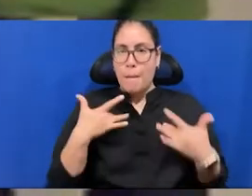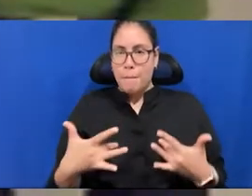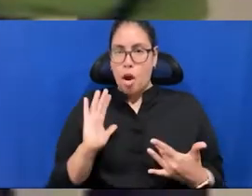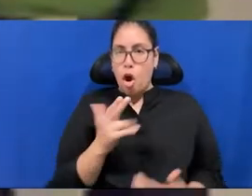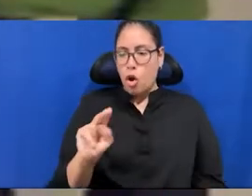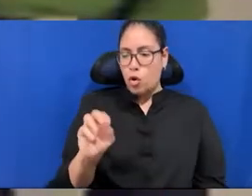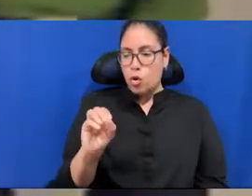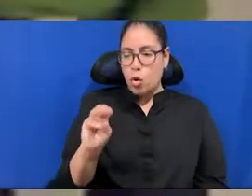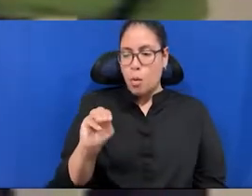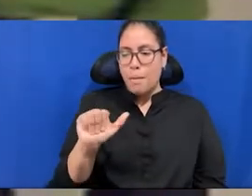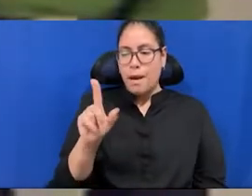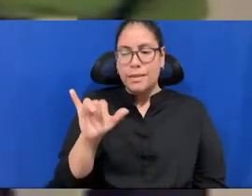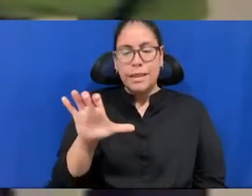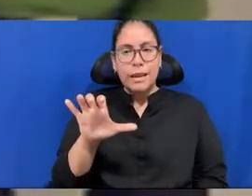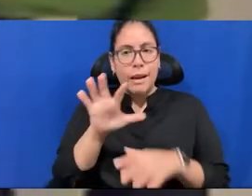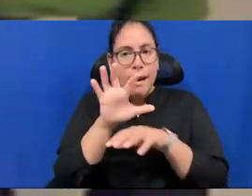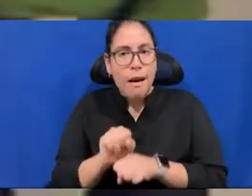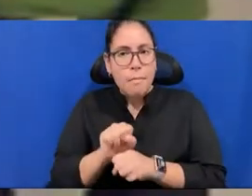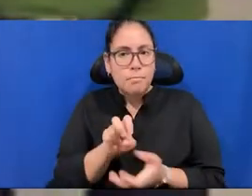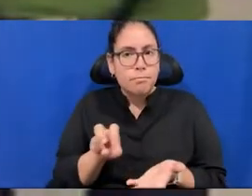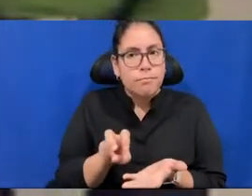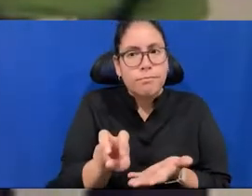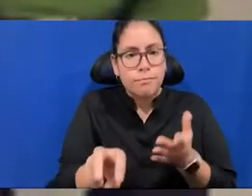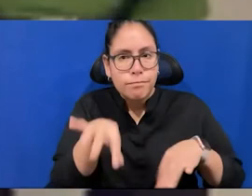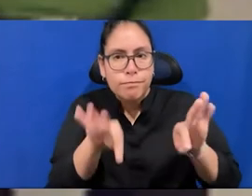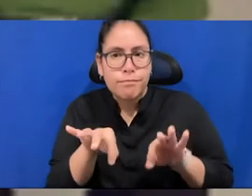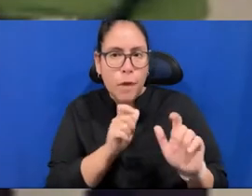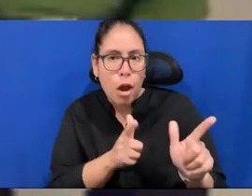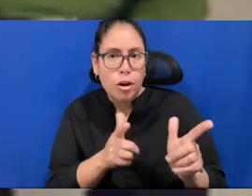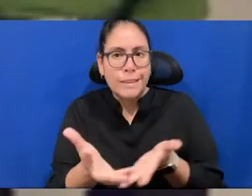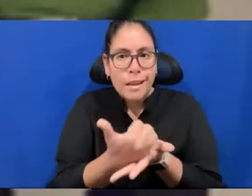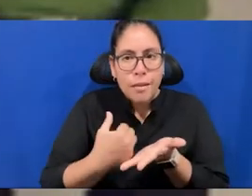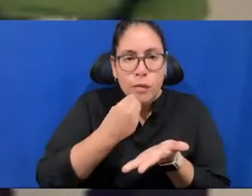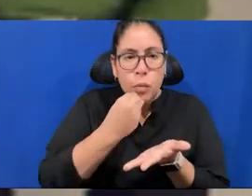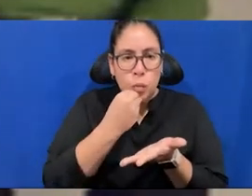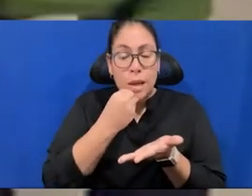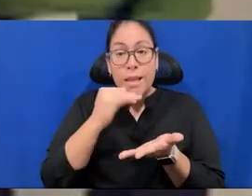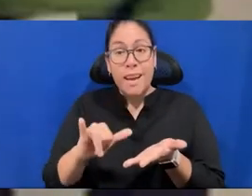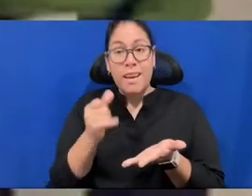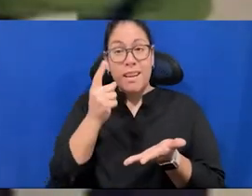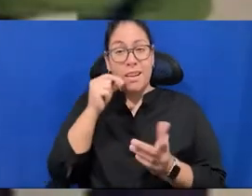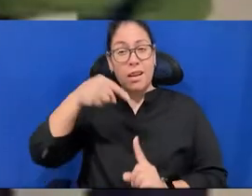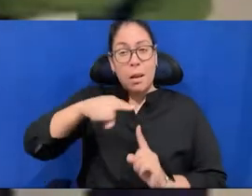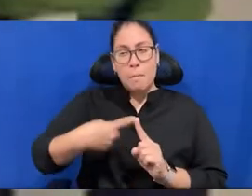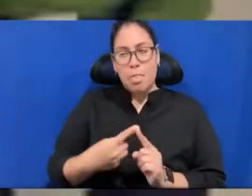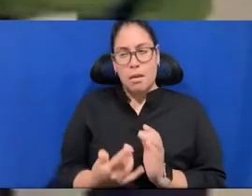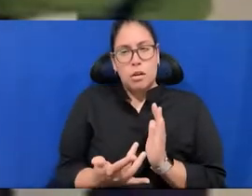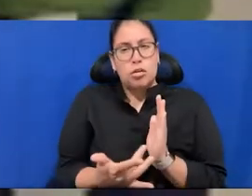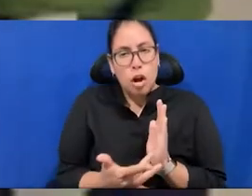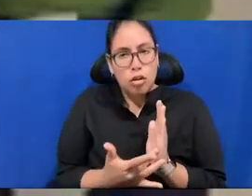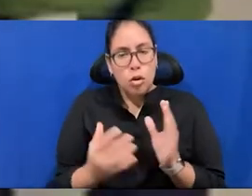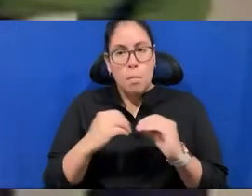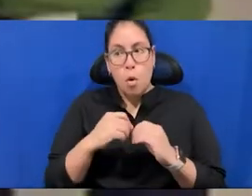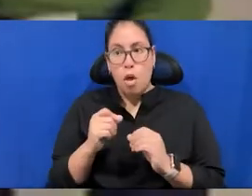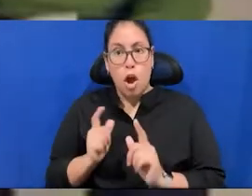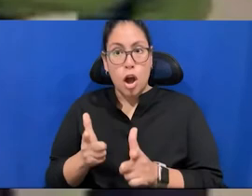region of the cities, and it's not so much about these, uh, technological, it's more, you know, they were hunting together when somebody will die